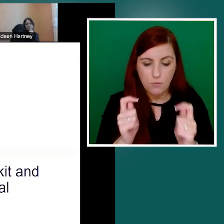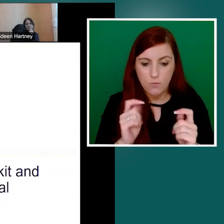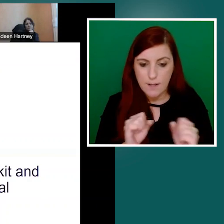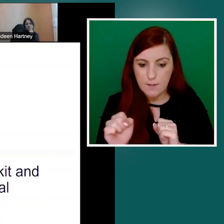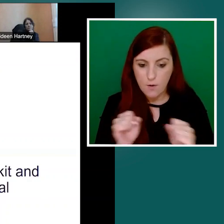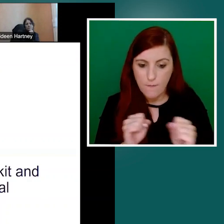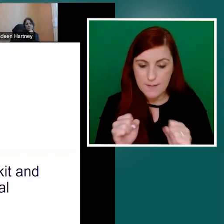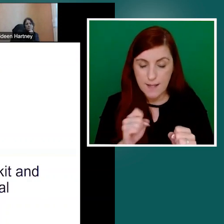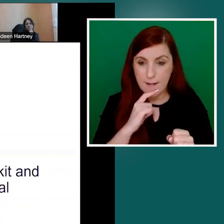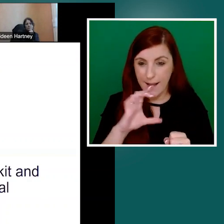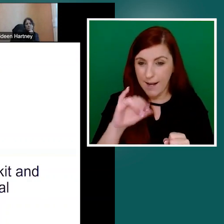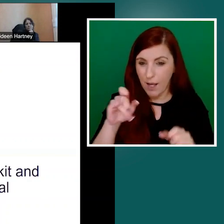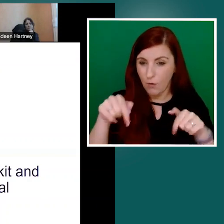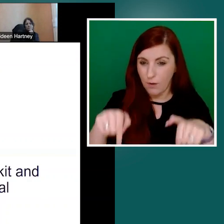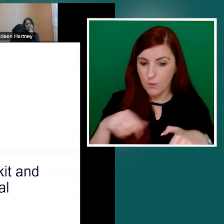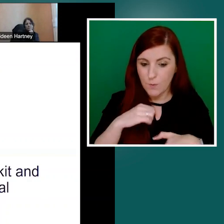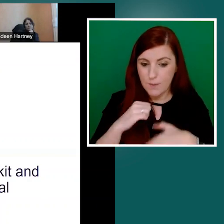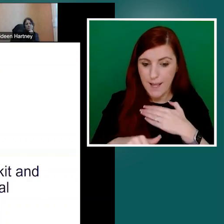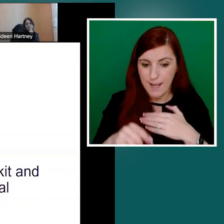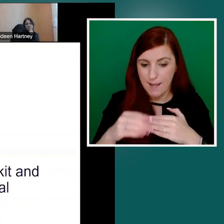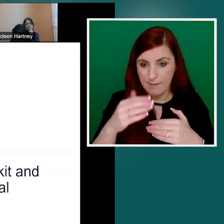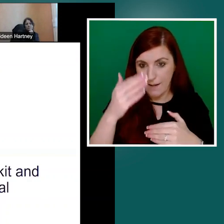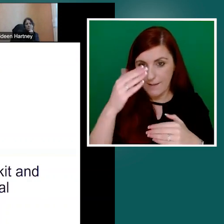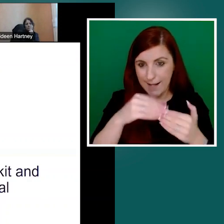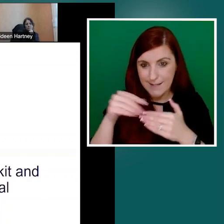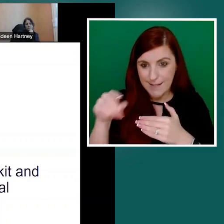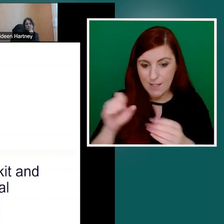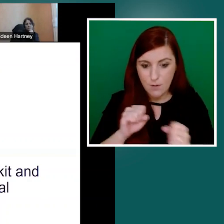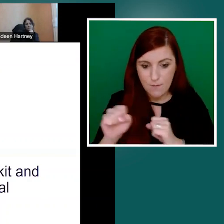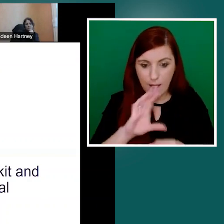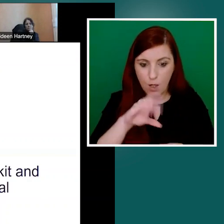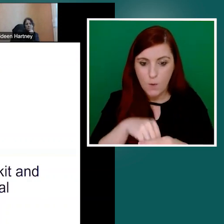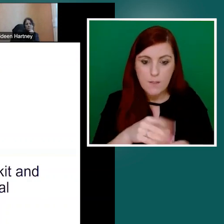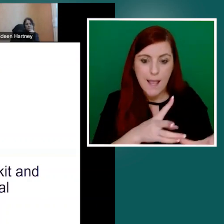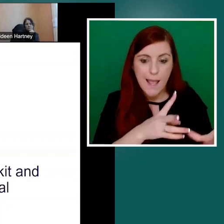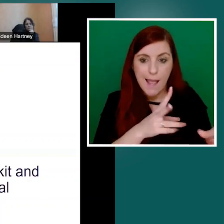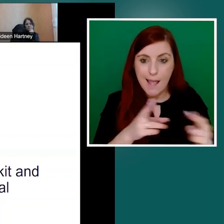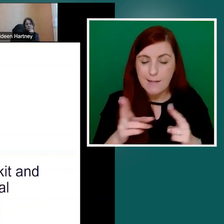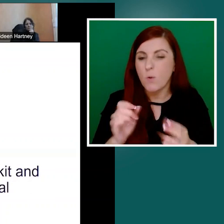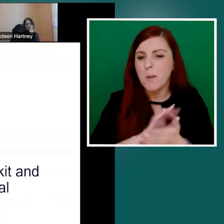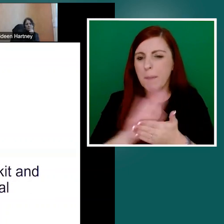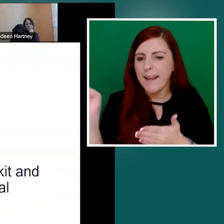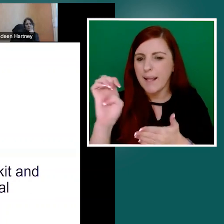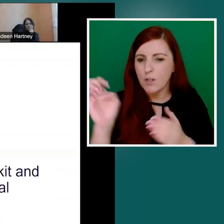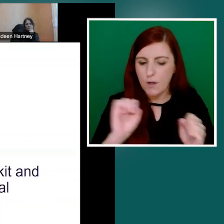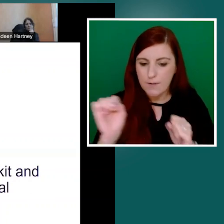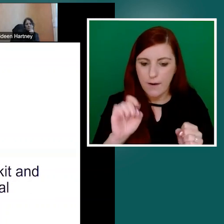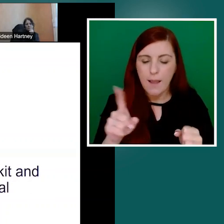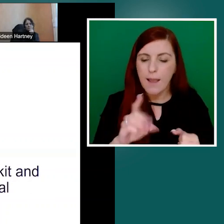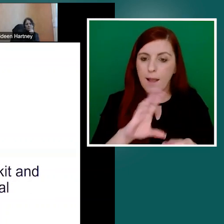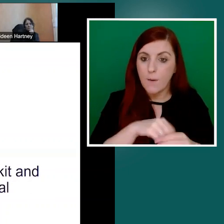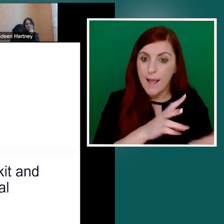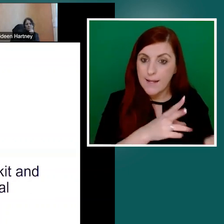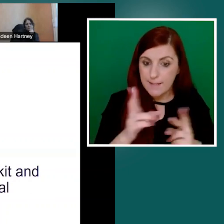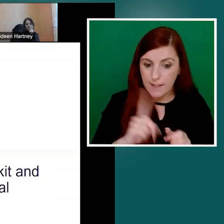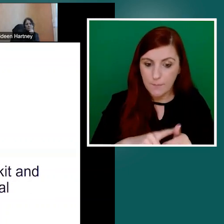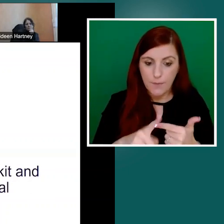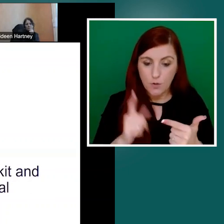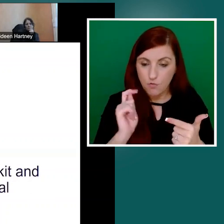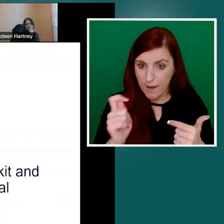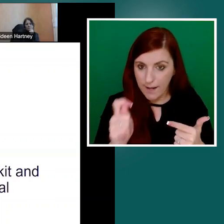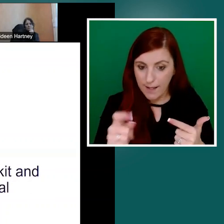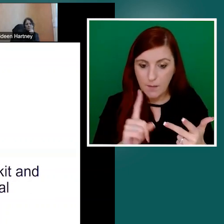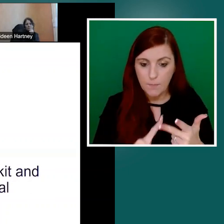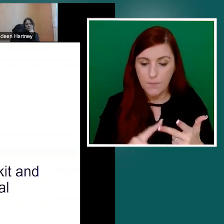documents for organizations, providing training, undertaking research and advocacy and collaborating on projects such